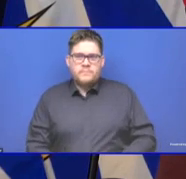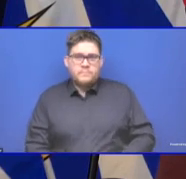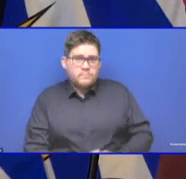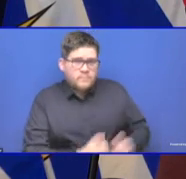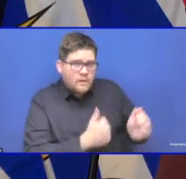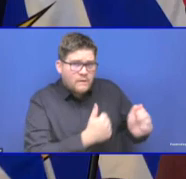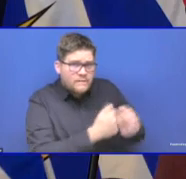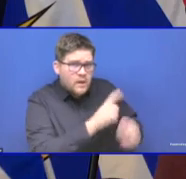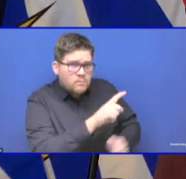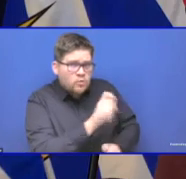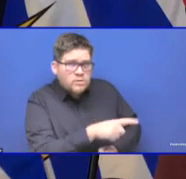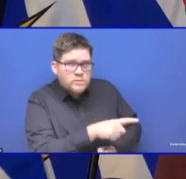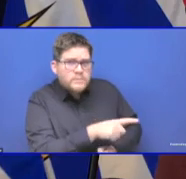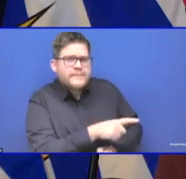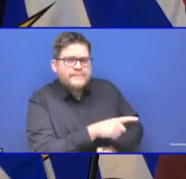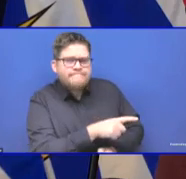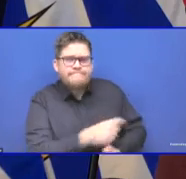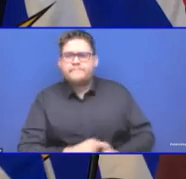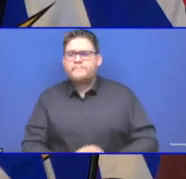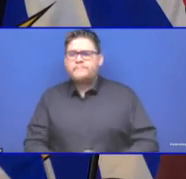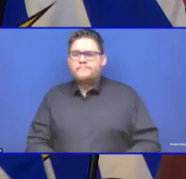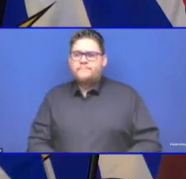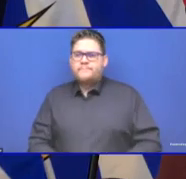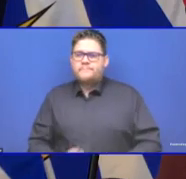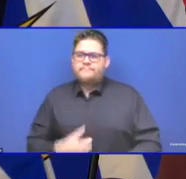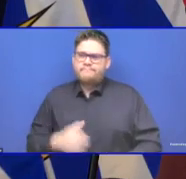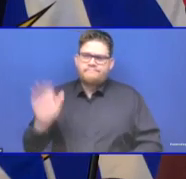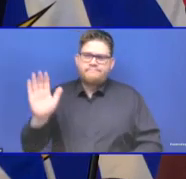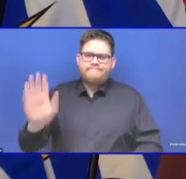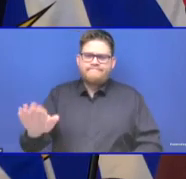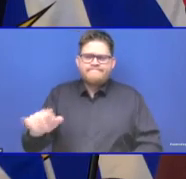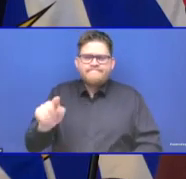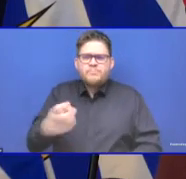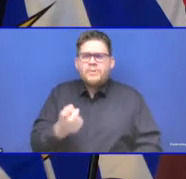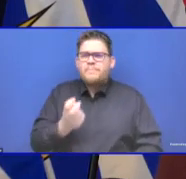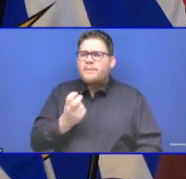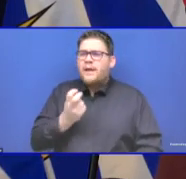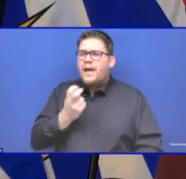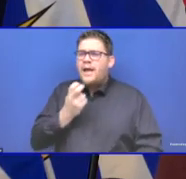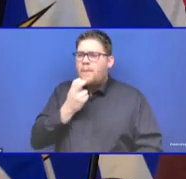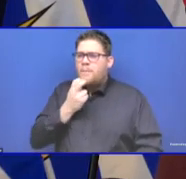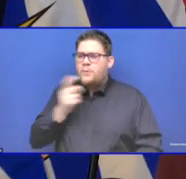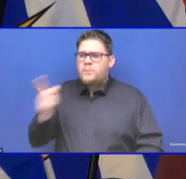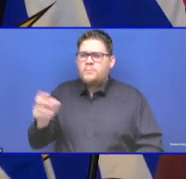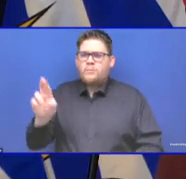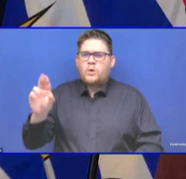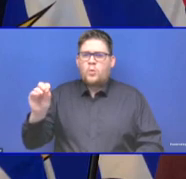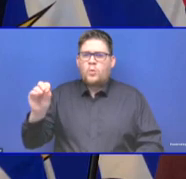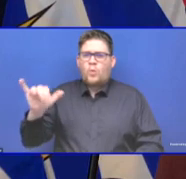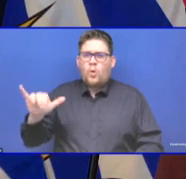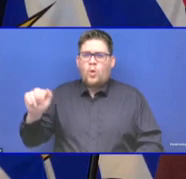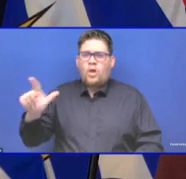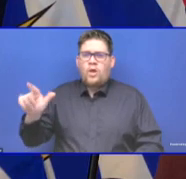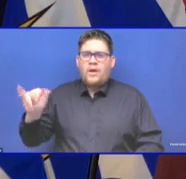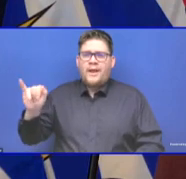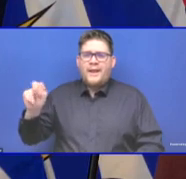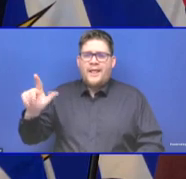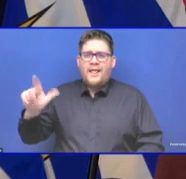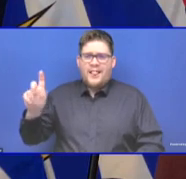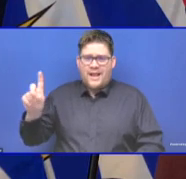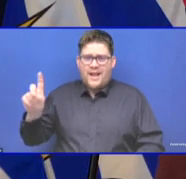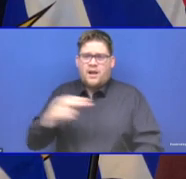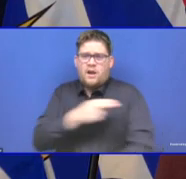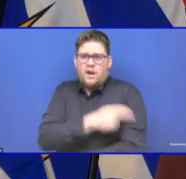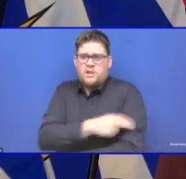Hospital now here in Kamloops, it's the fourth outbreak. Though with 19 cases, I guess this would make it the second worst in the entire